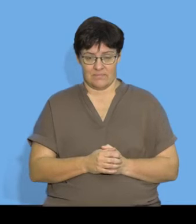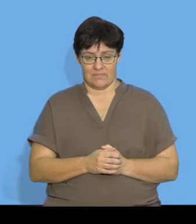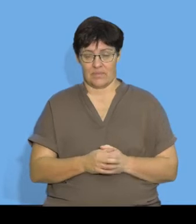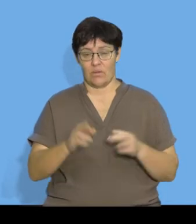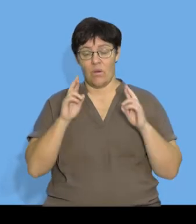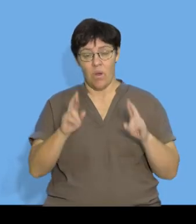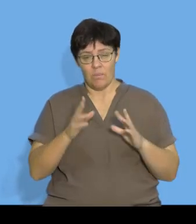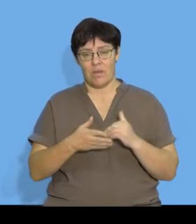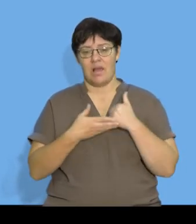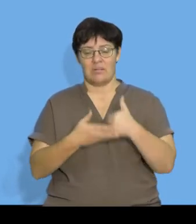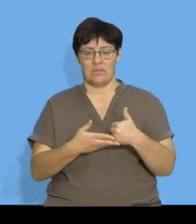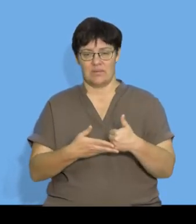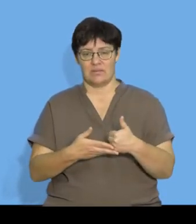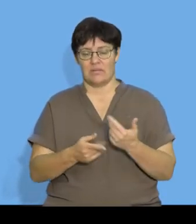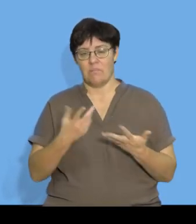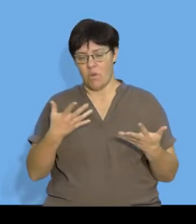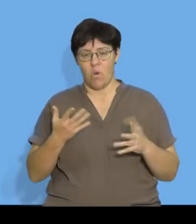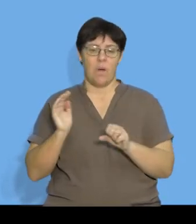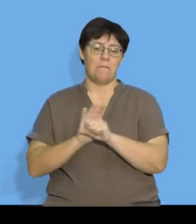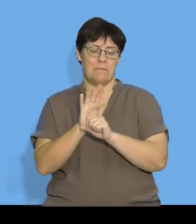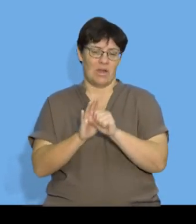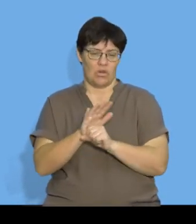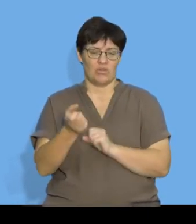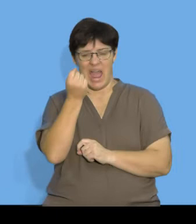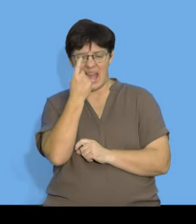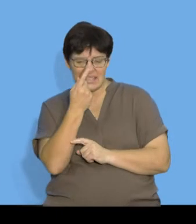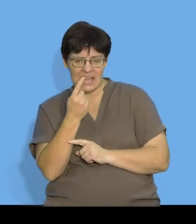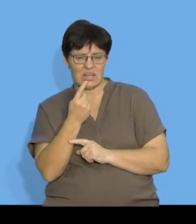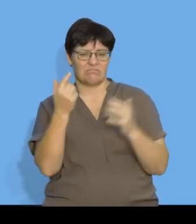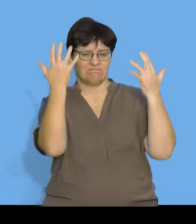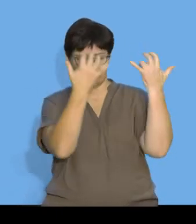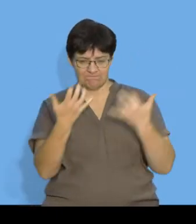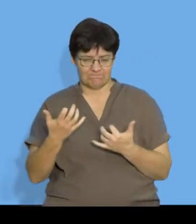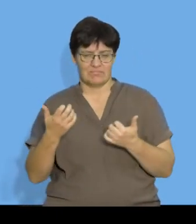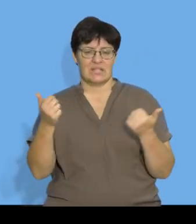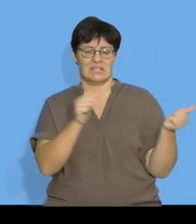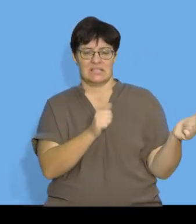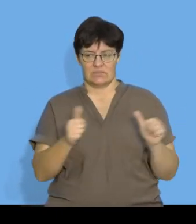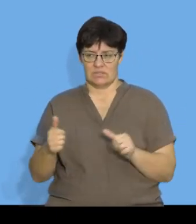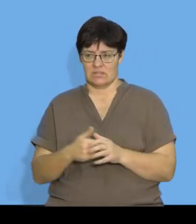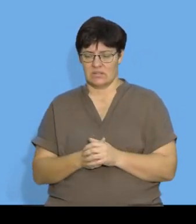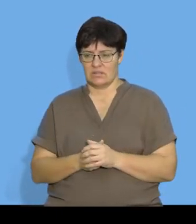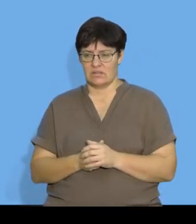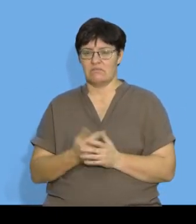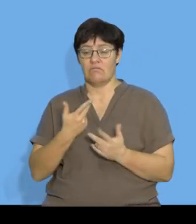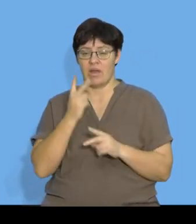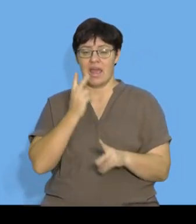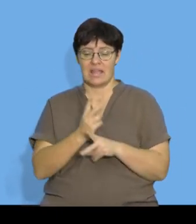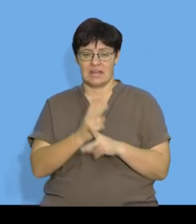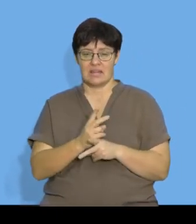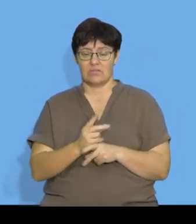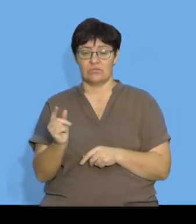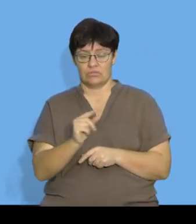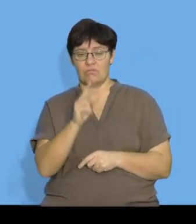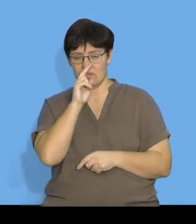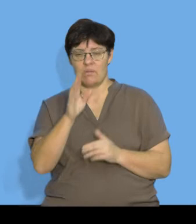great hopefully this has helped you have a bit more of a background understanding on arithmetic sequences and if